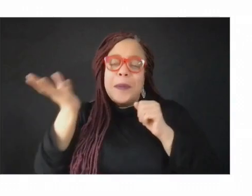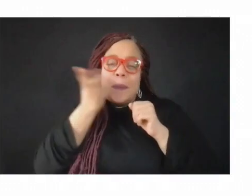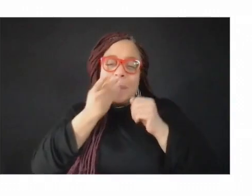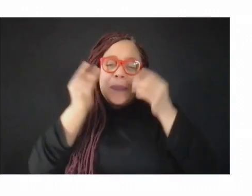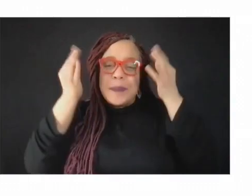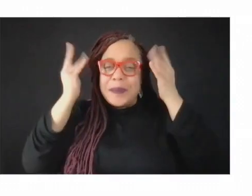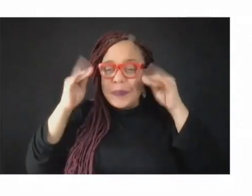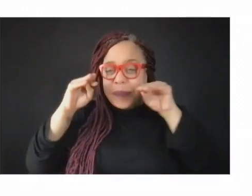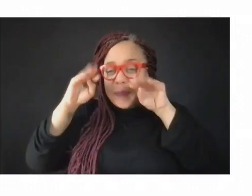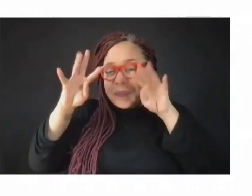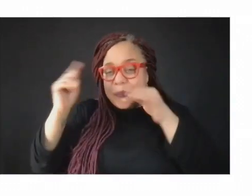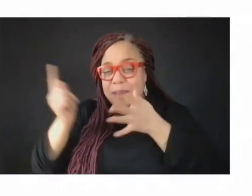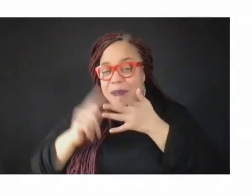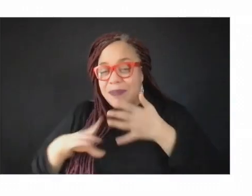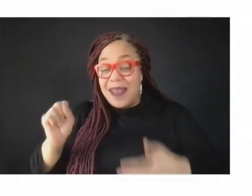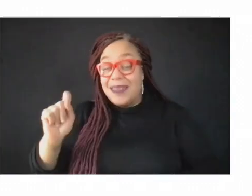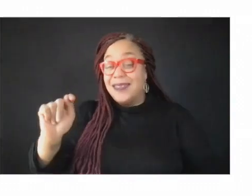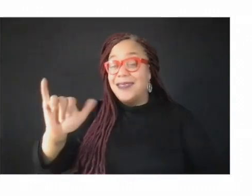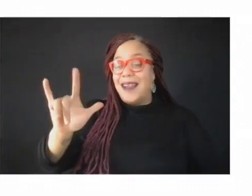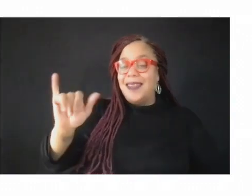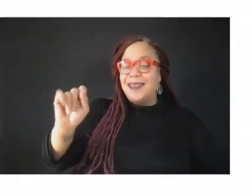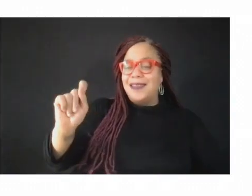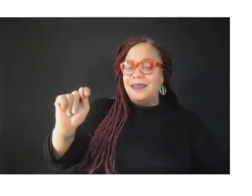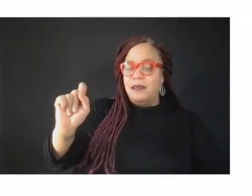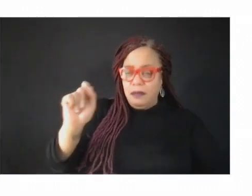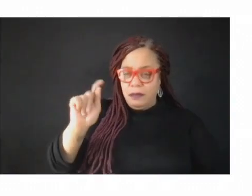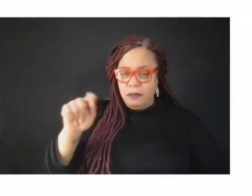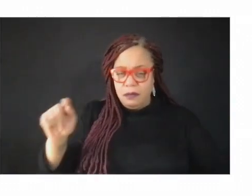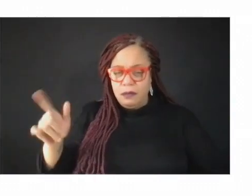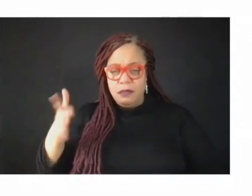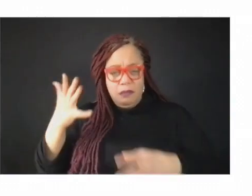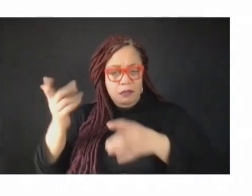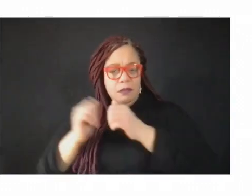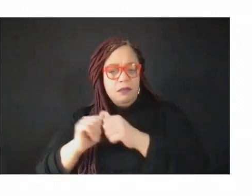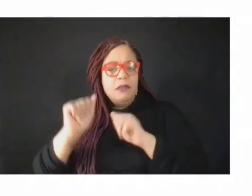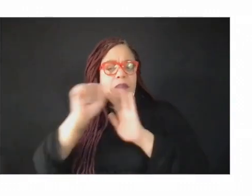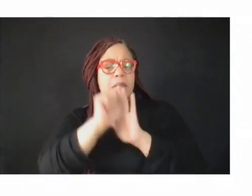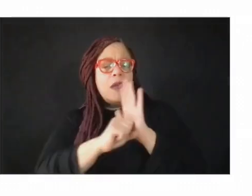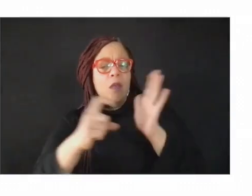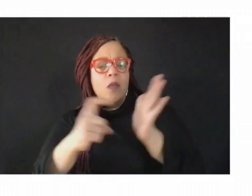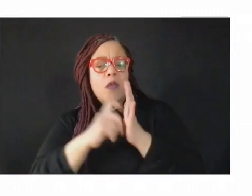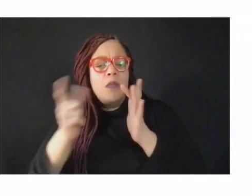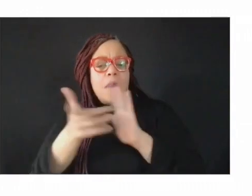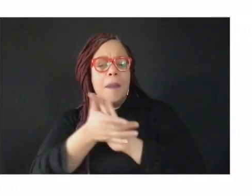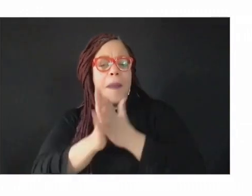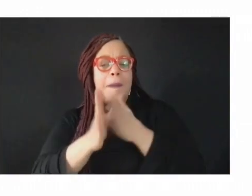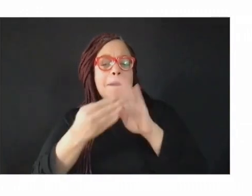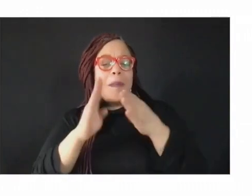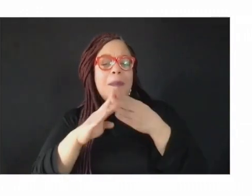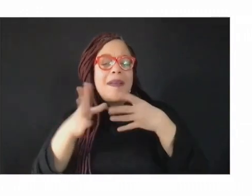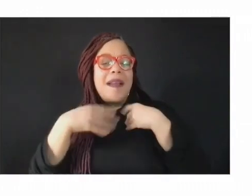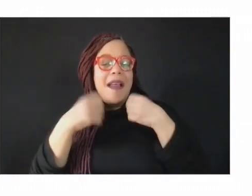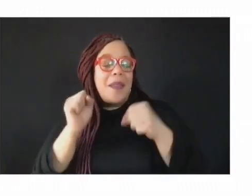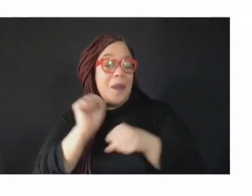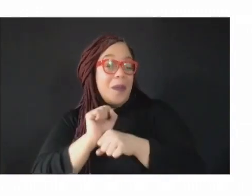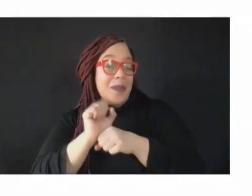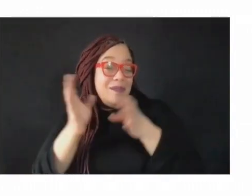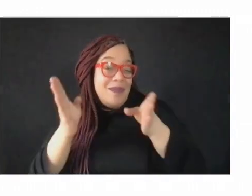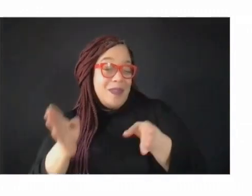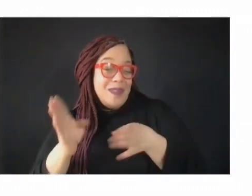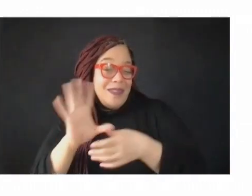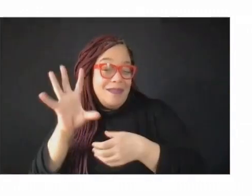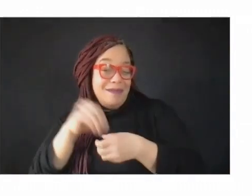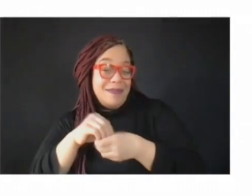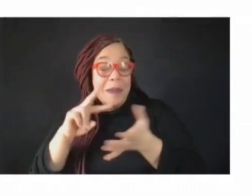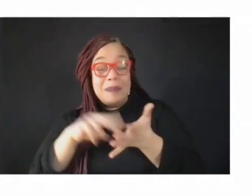requirements to become certified community health workers. By embedding certified community health workers within black